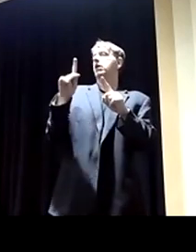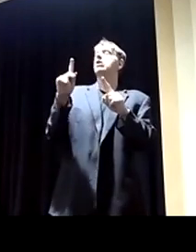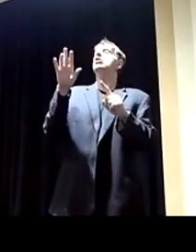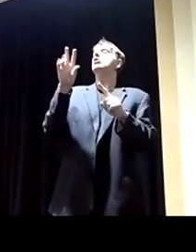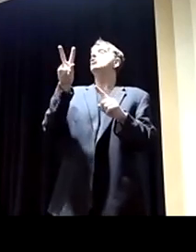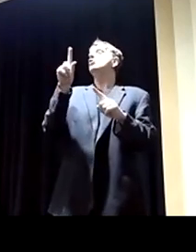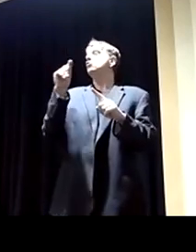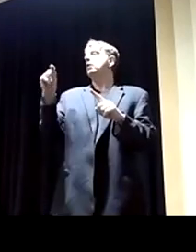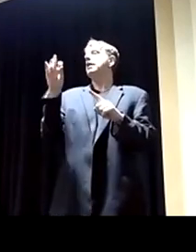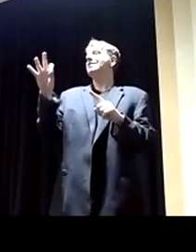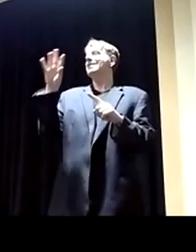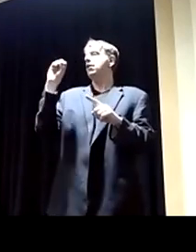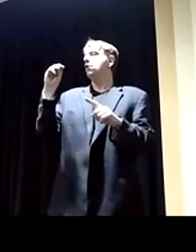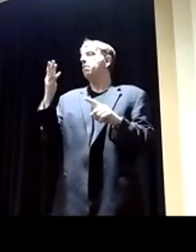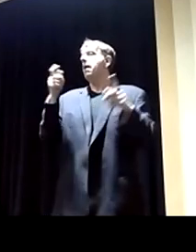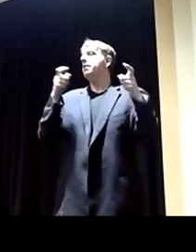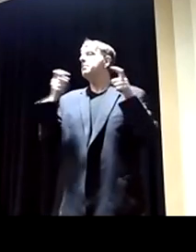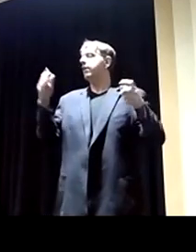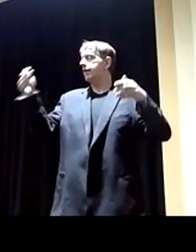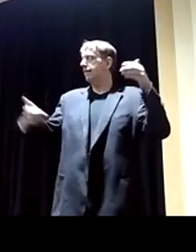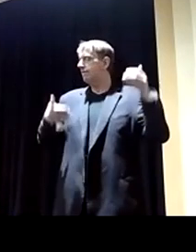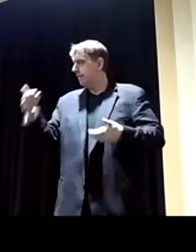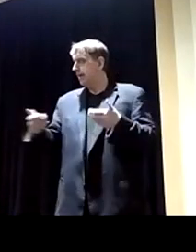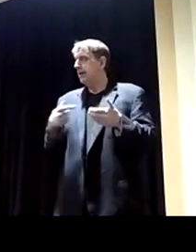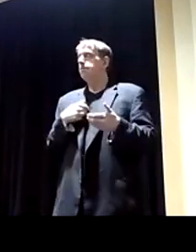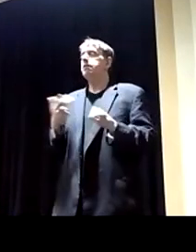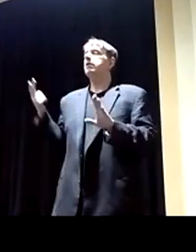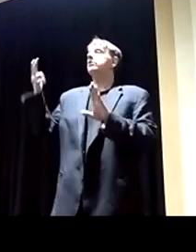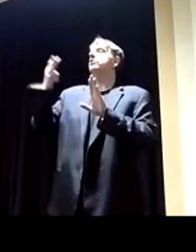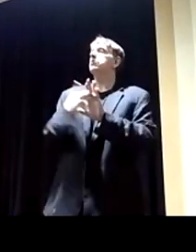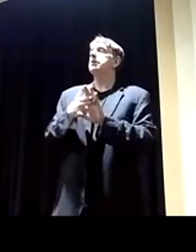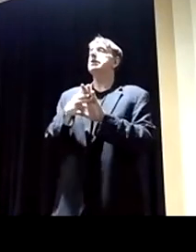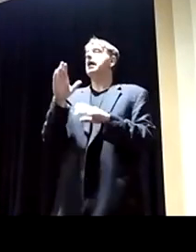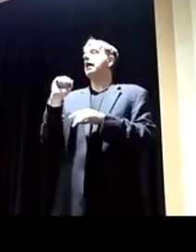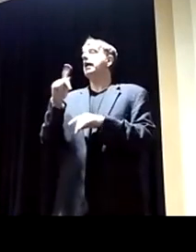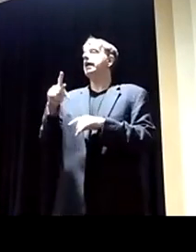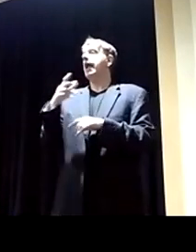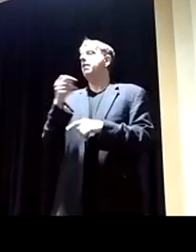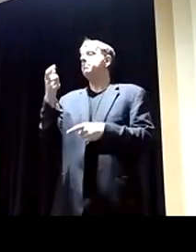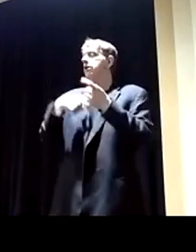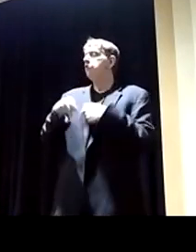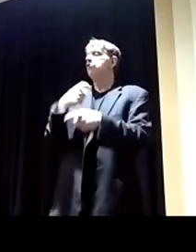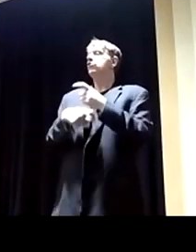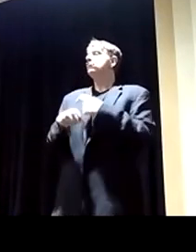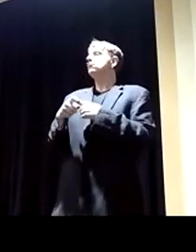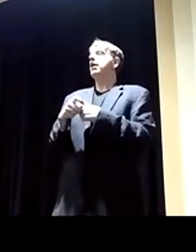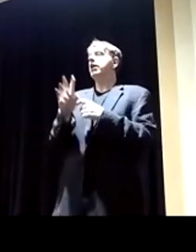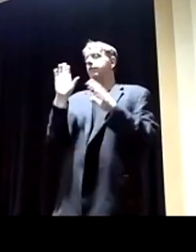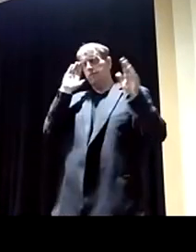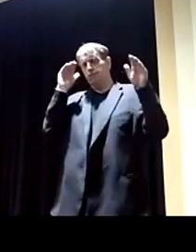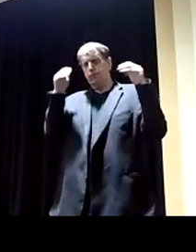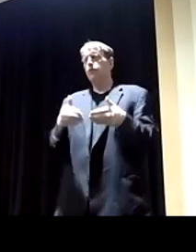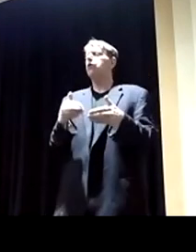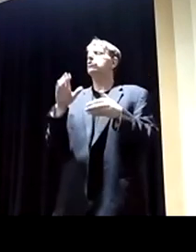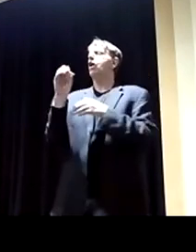administration and the environmental defense fund to kind of be the face of this idea to push cap and trade legislation to do just that, to address carbon